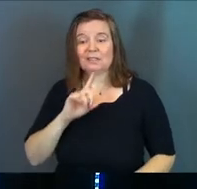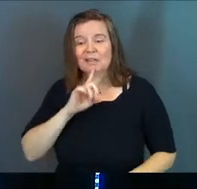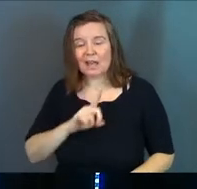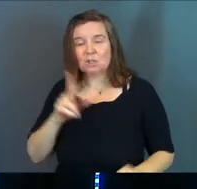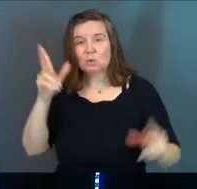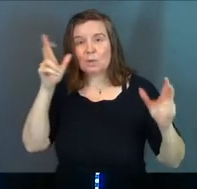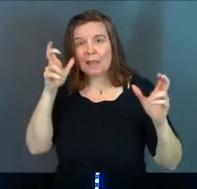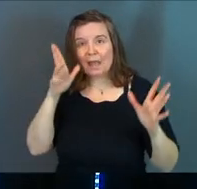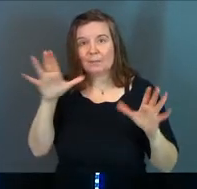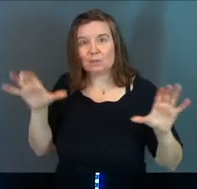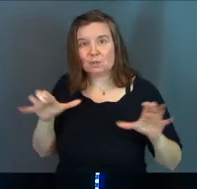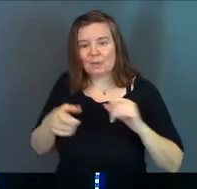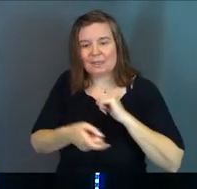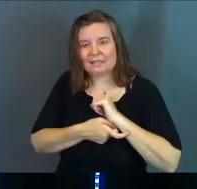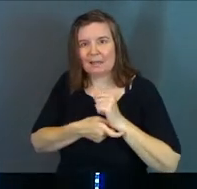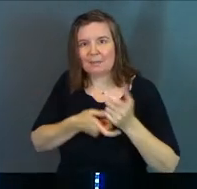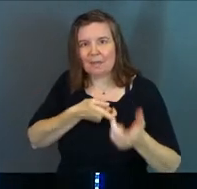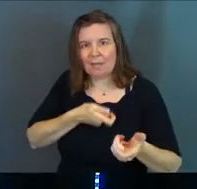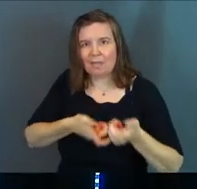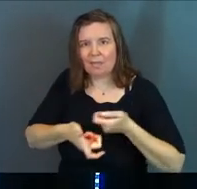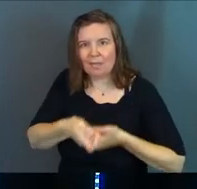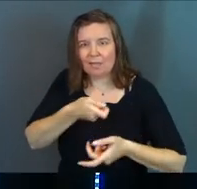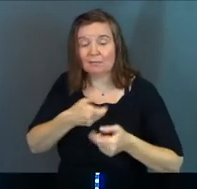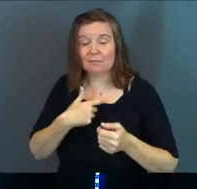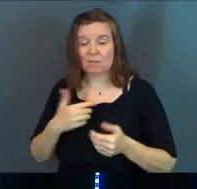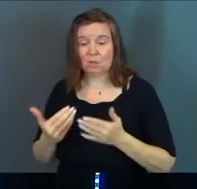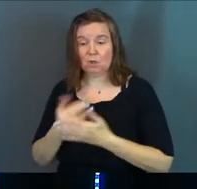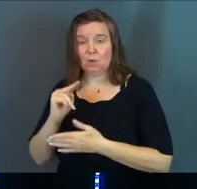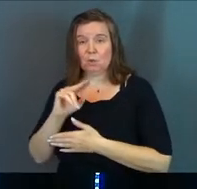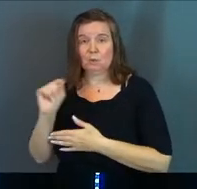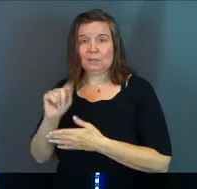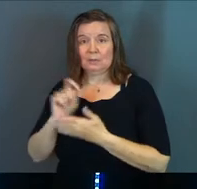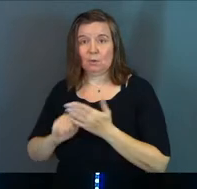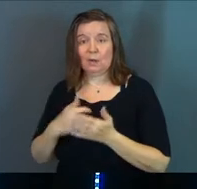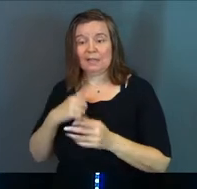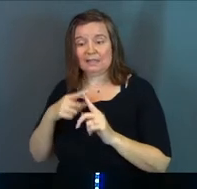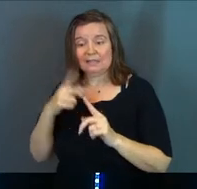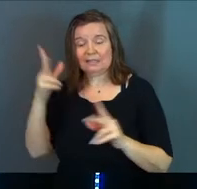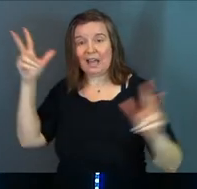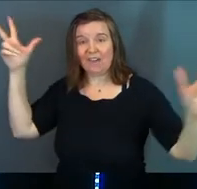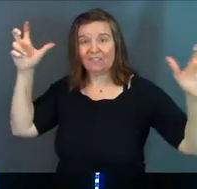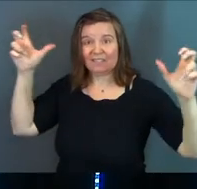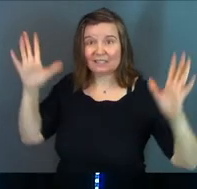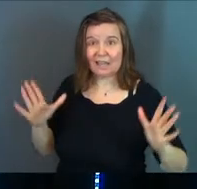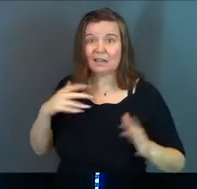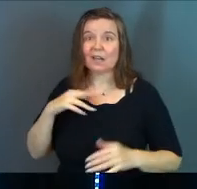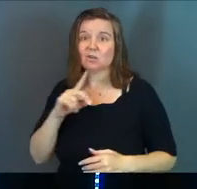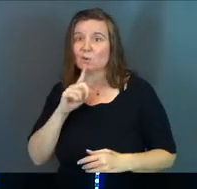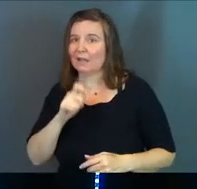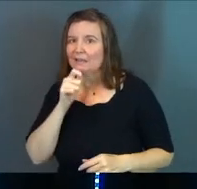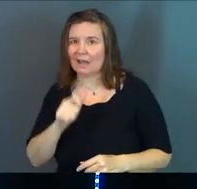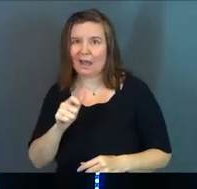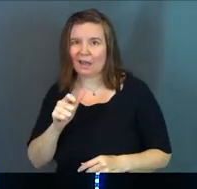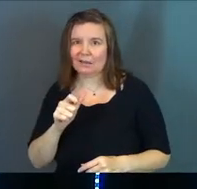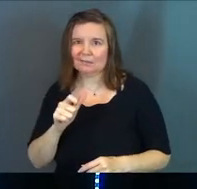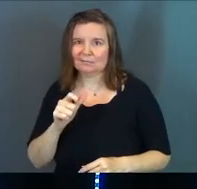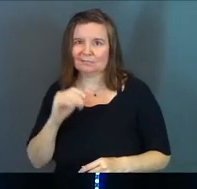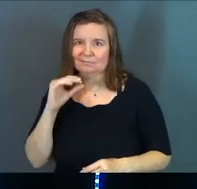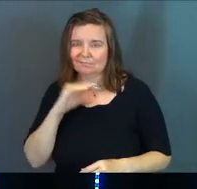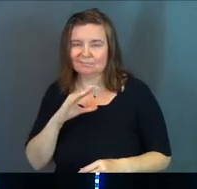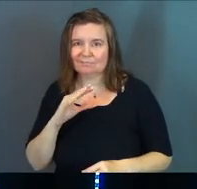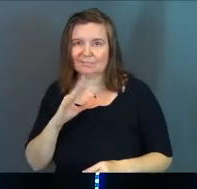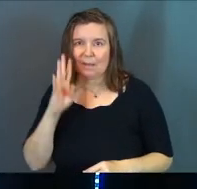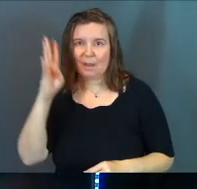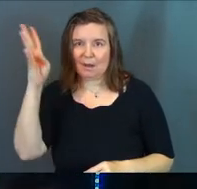actual enemy doing the tempting. The New Testament writers treat Satan as a reality, not a myth. This is certainly jarring in